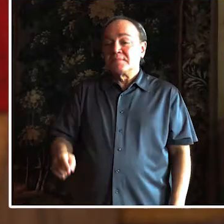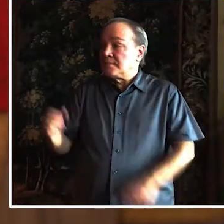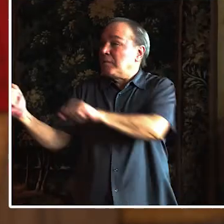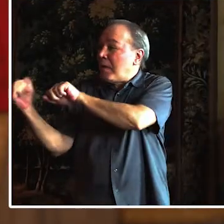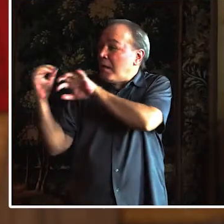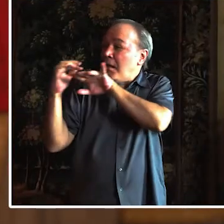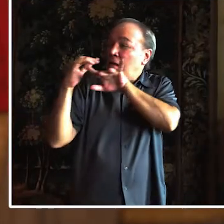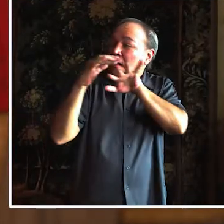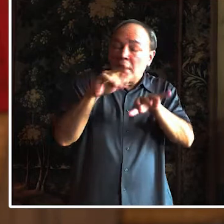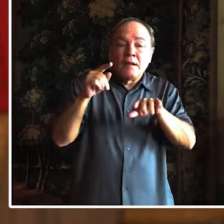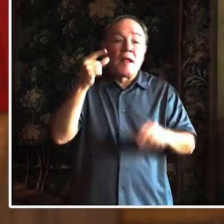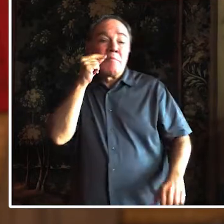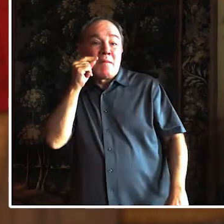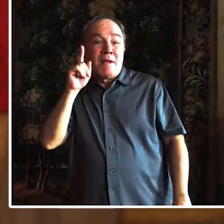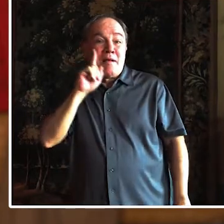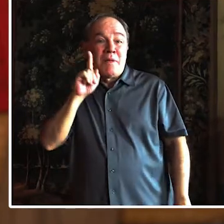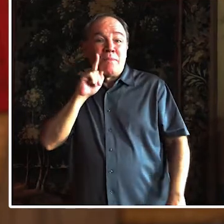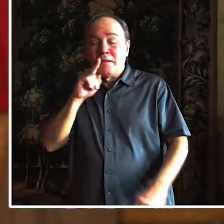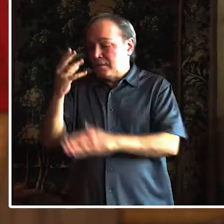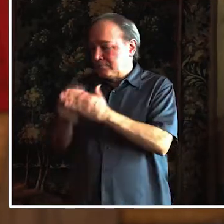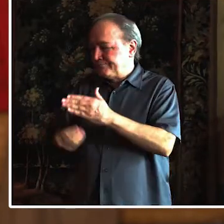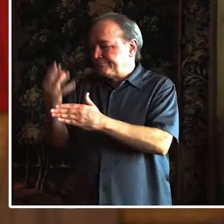My parents died while we were running away.